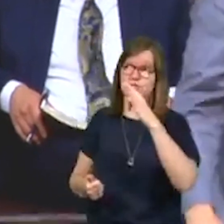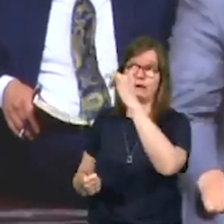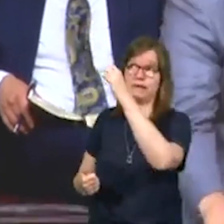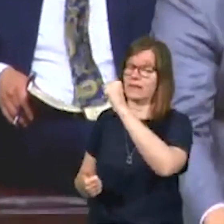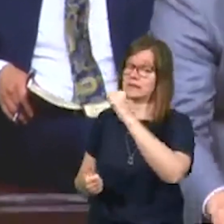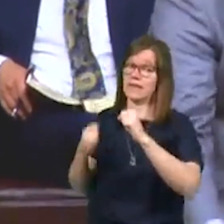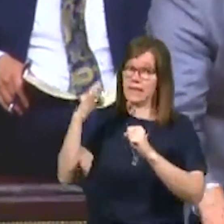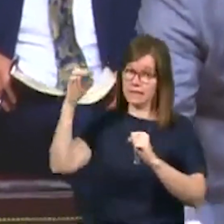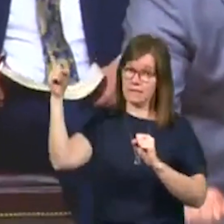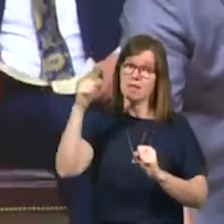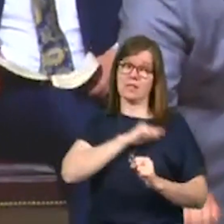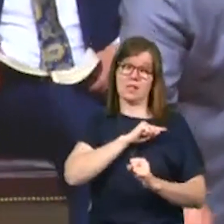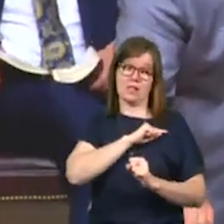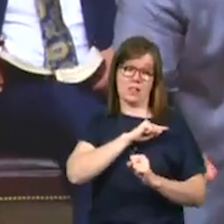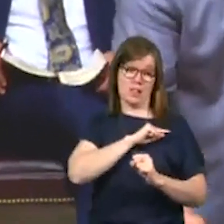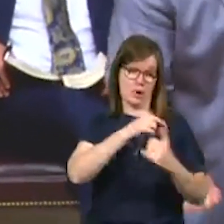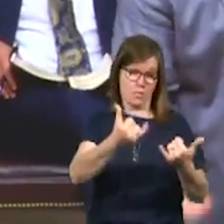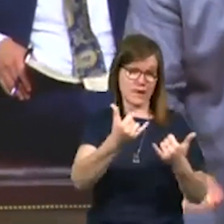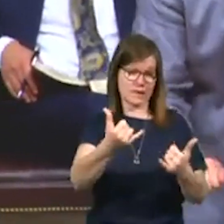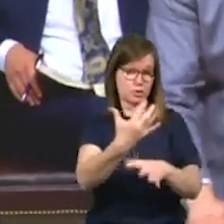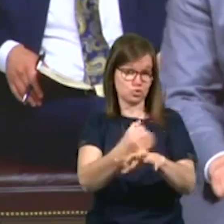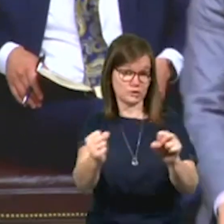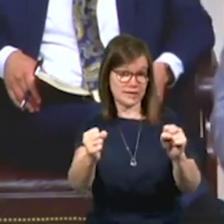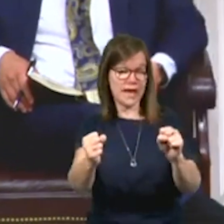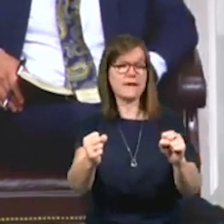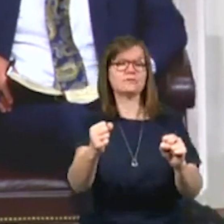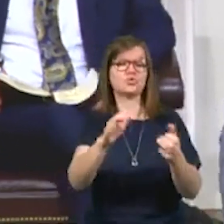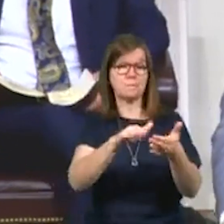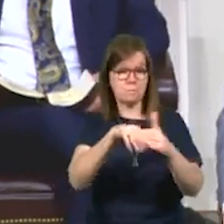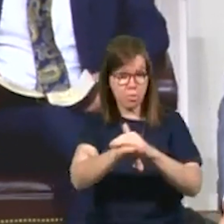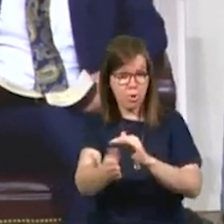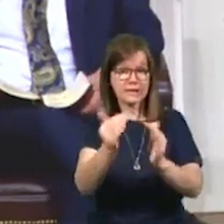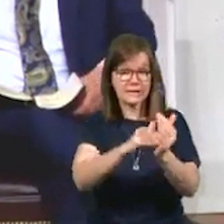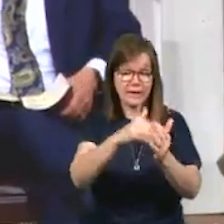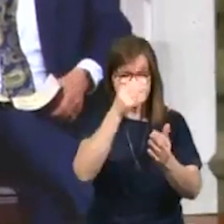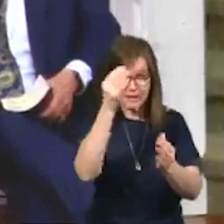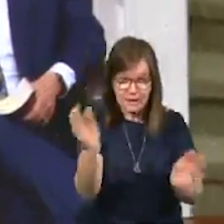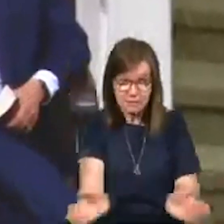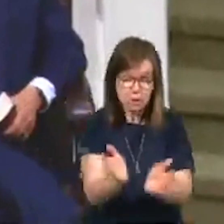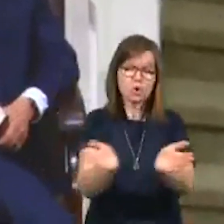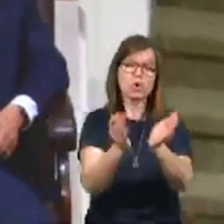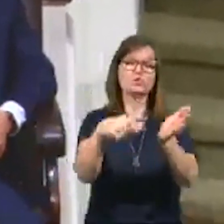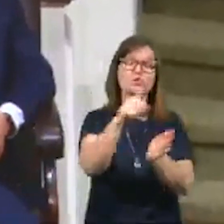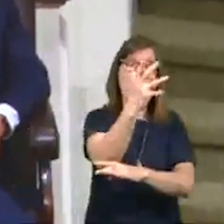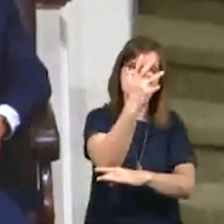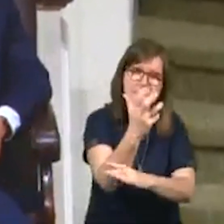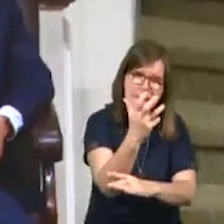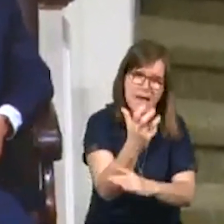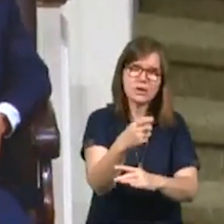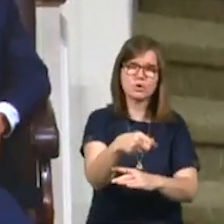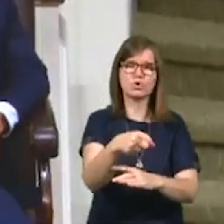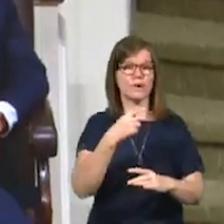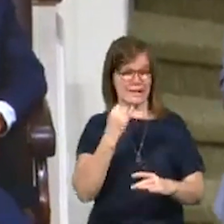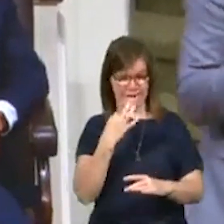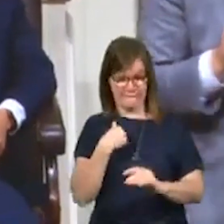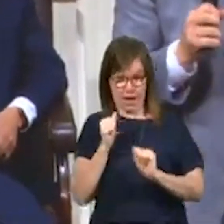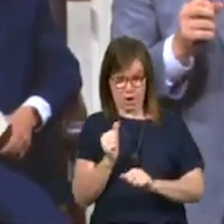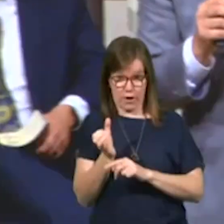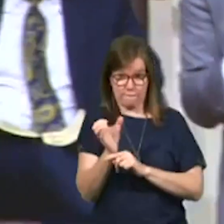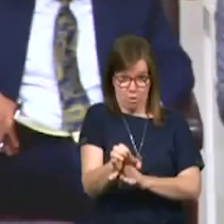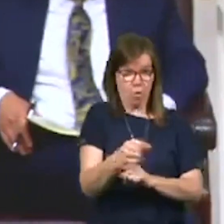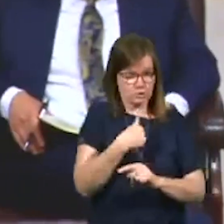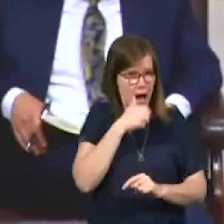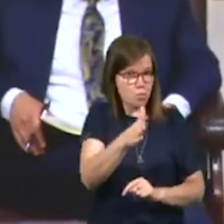If he's knocking on your heart right now to get saved, to get born again, let me encourage you. I beg you. If I could force you, I would.